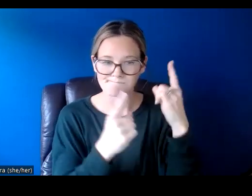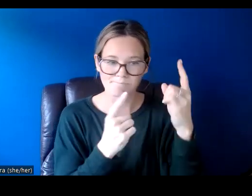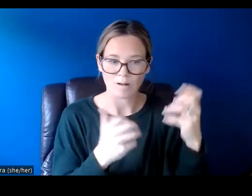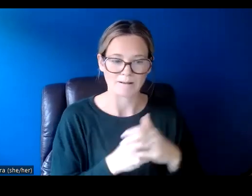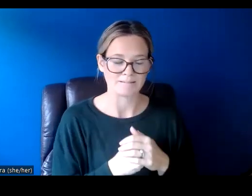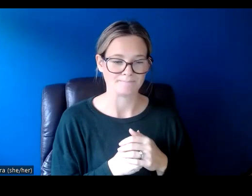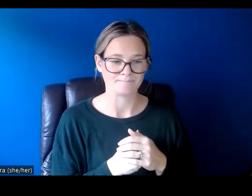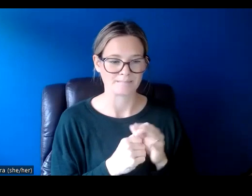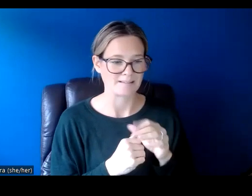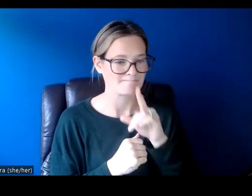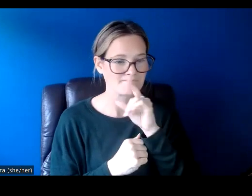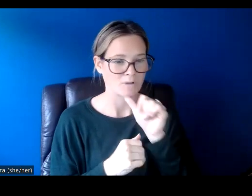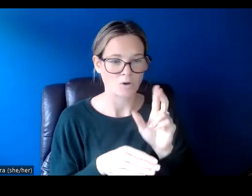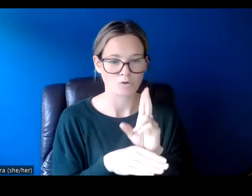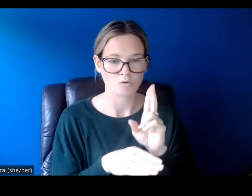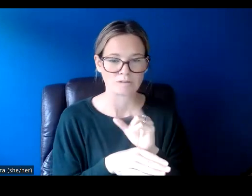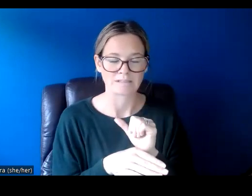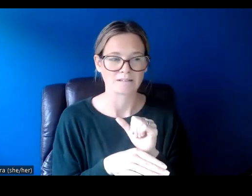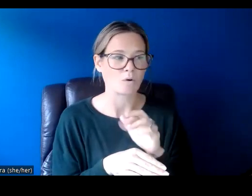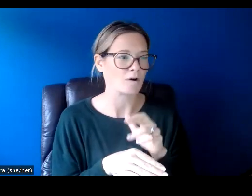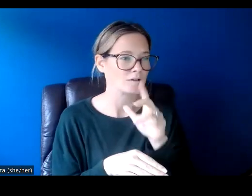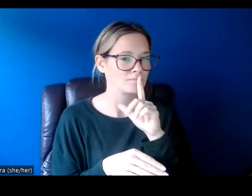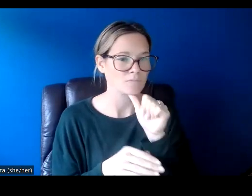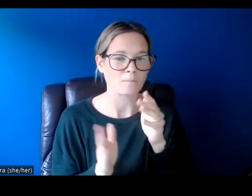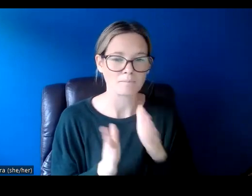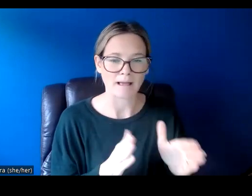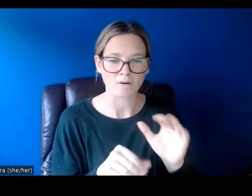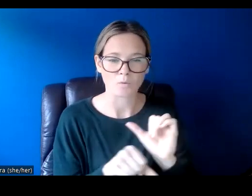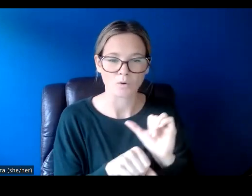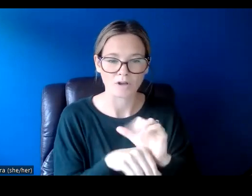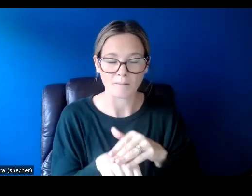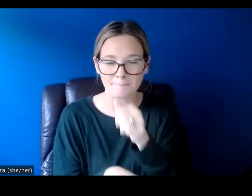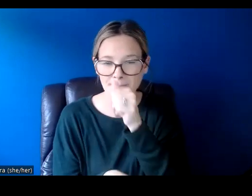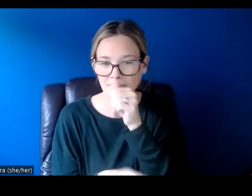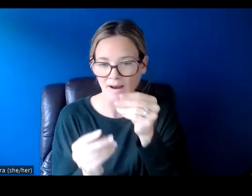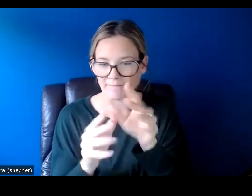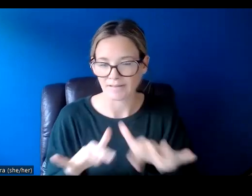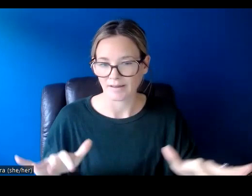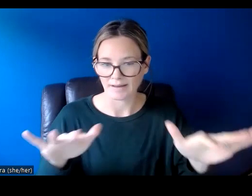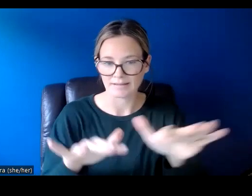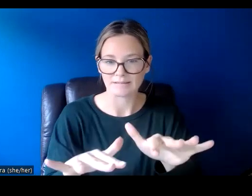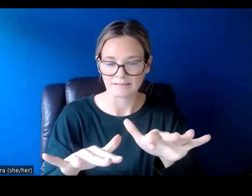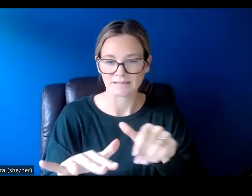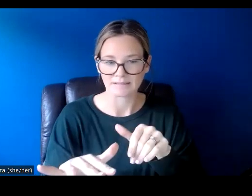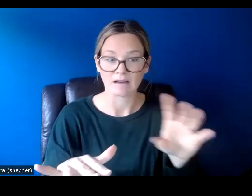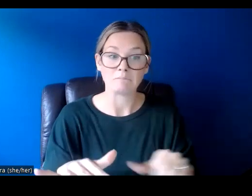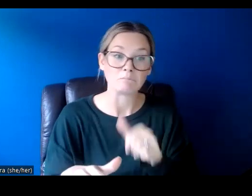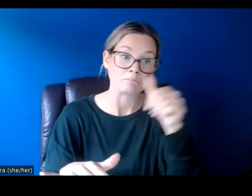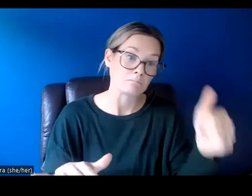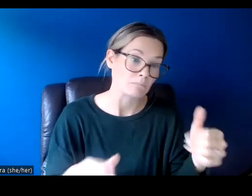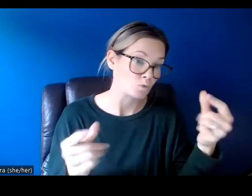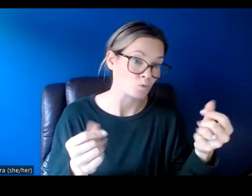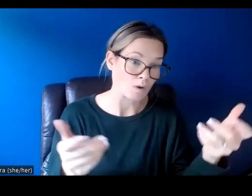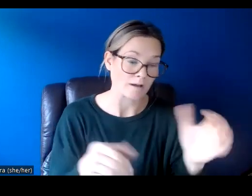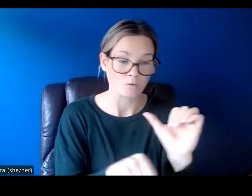if you're not using or if you're if you don't plan on working on private land, the other alternative is that you are